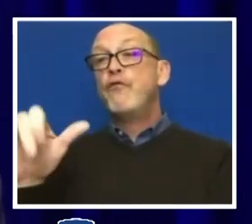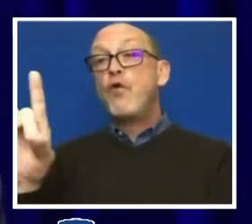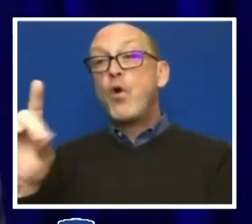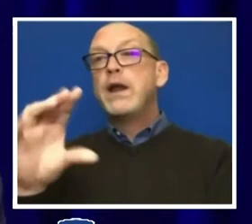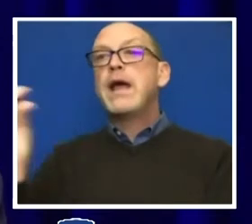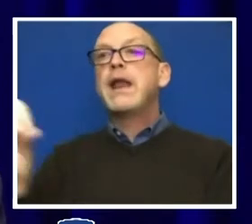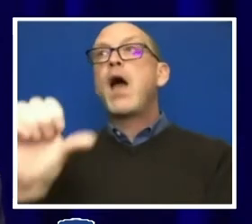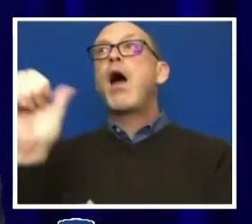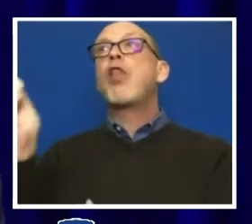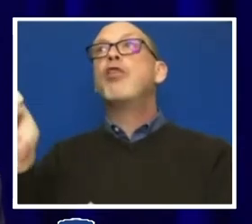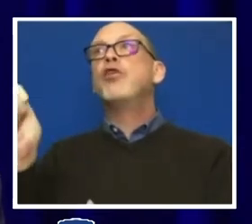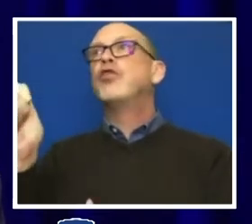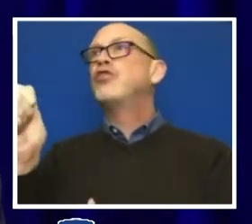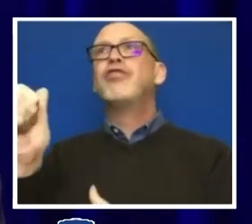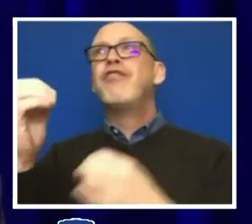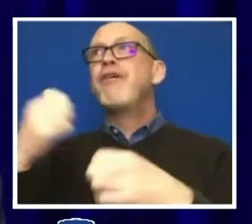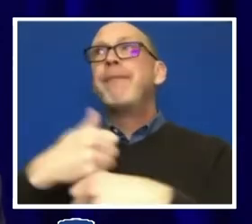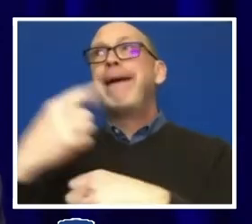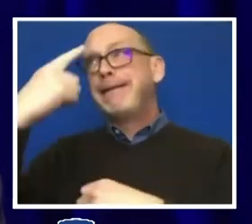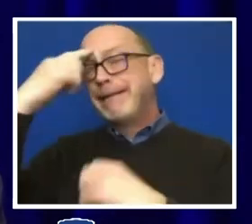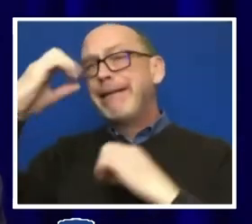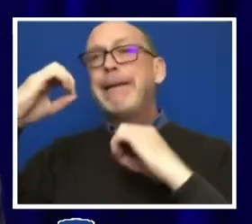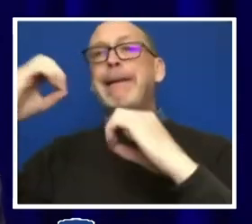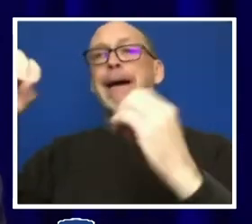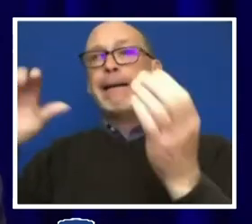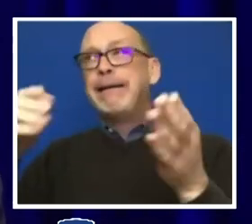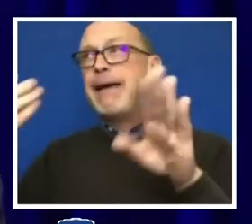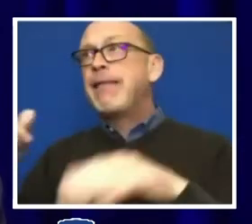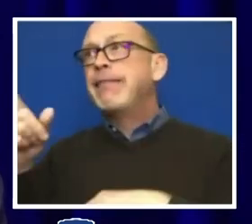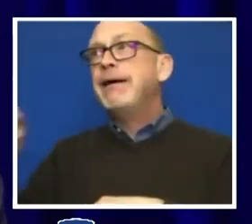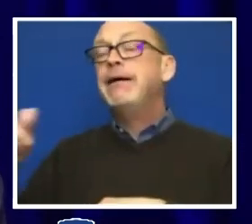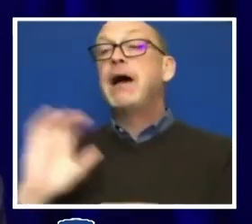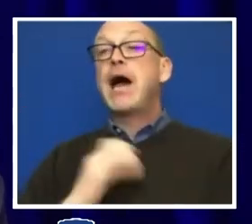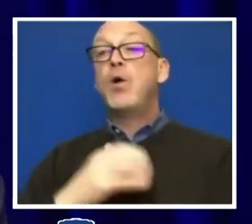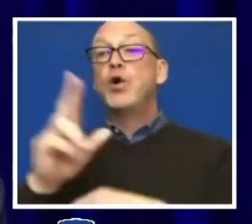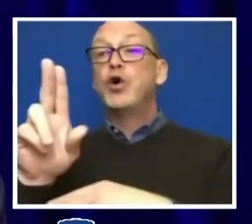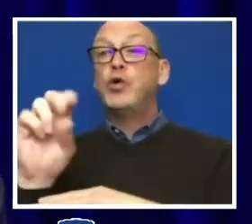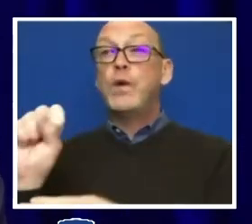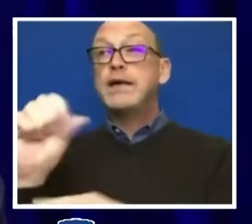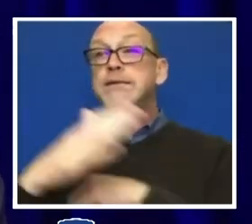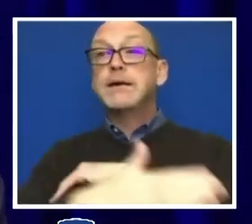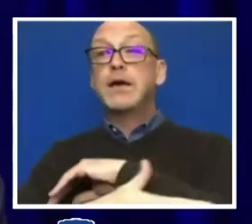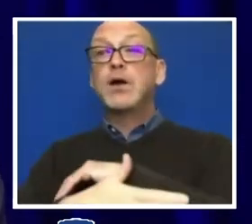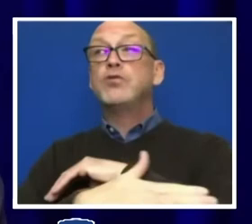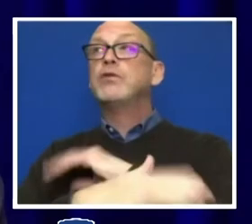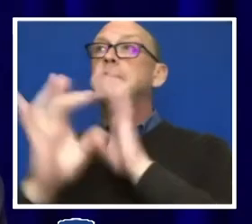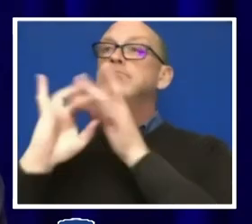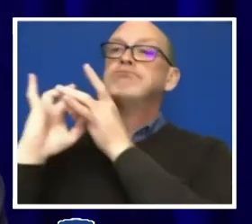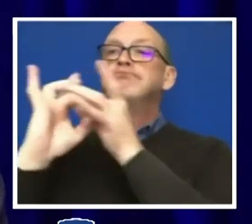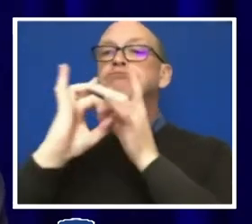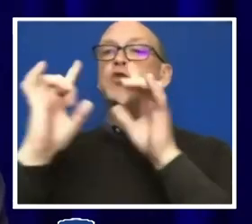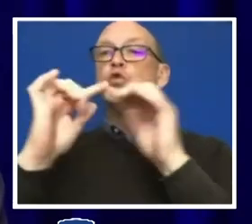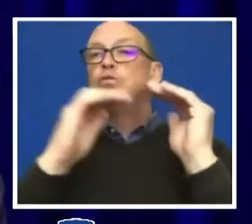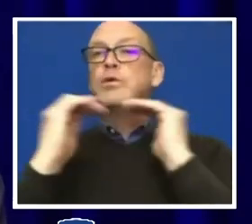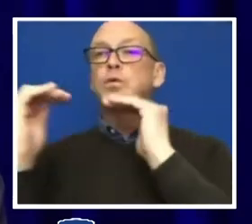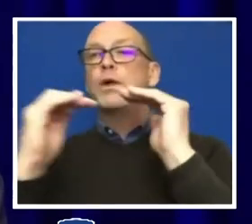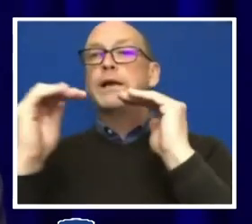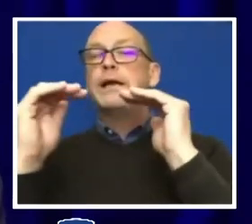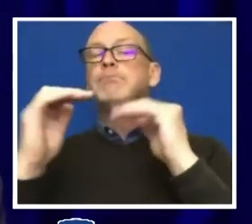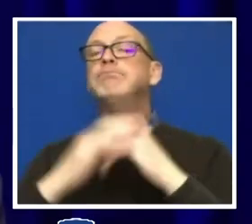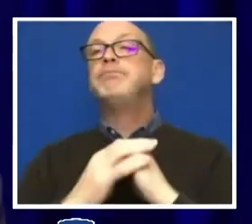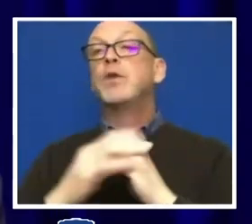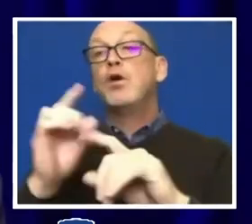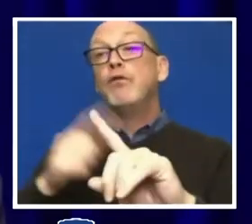we, too, feel the same focus our country does around equality and justice. From June